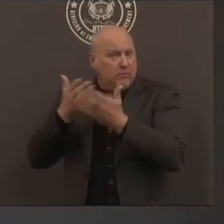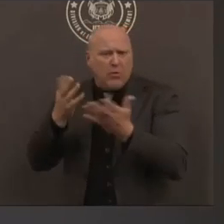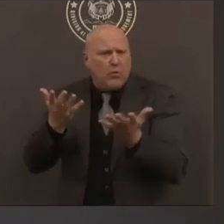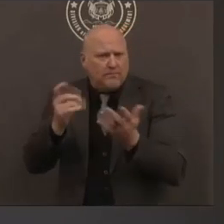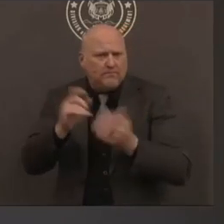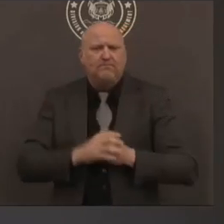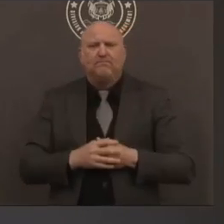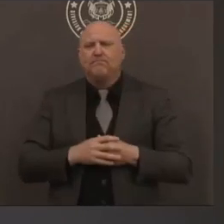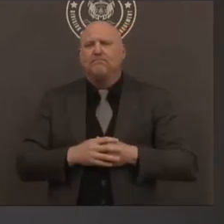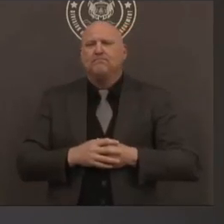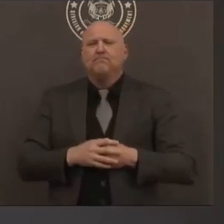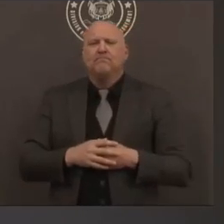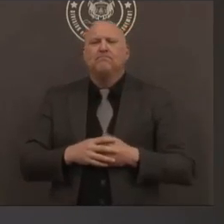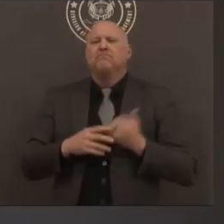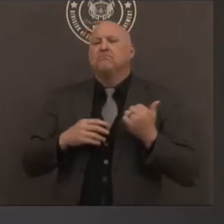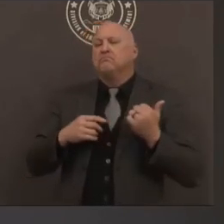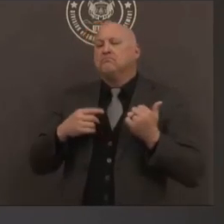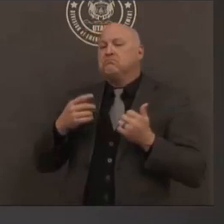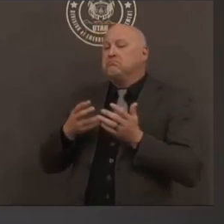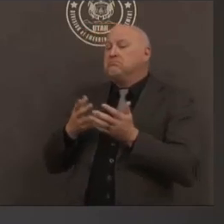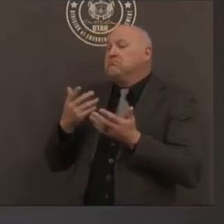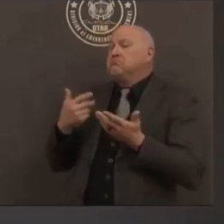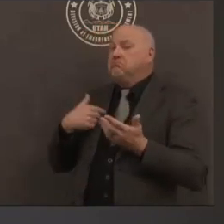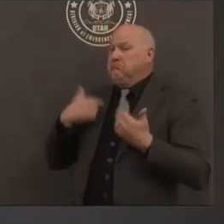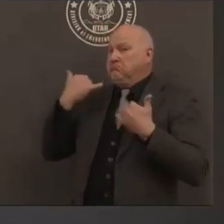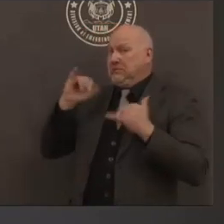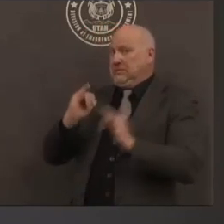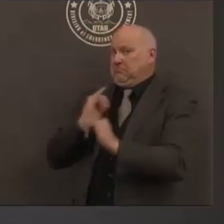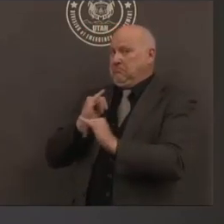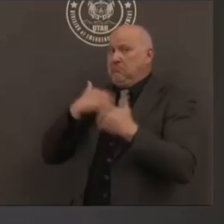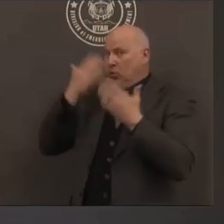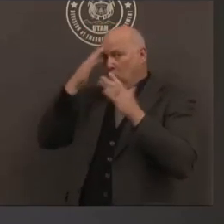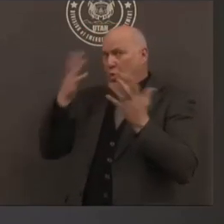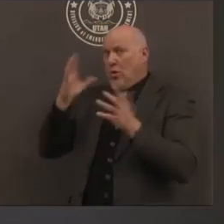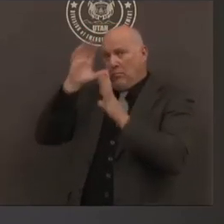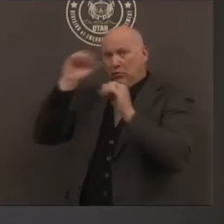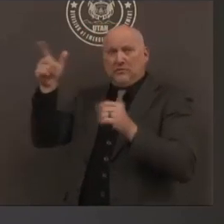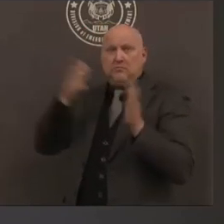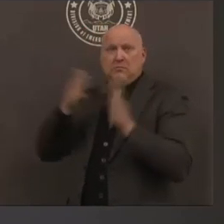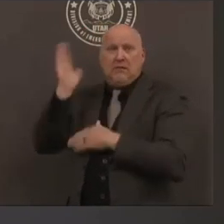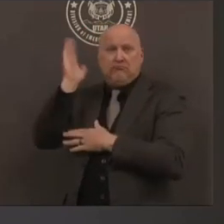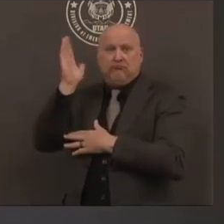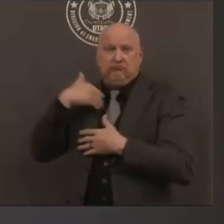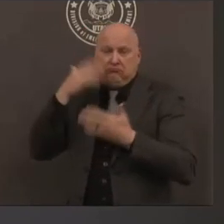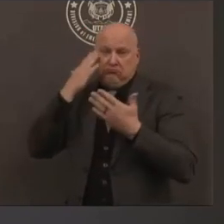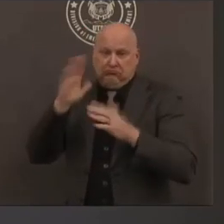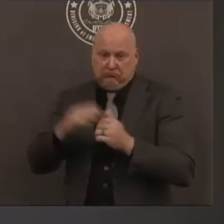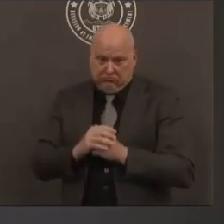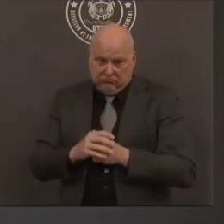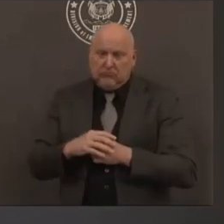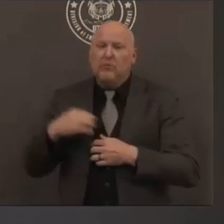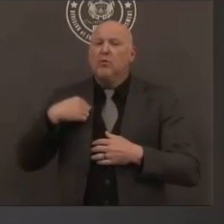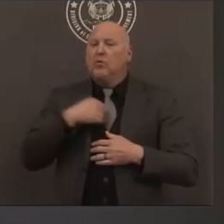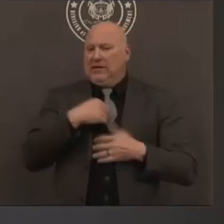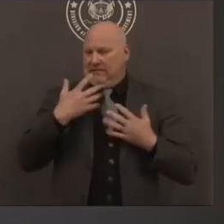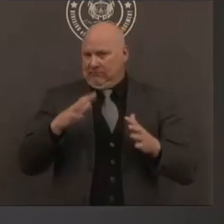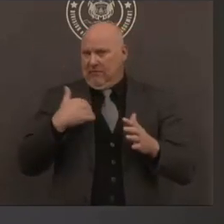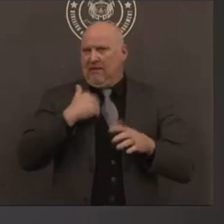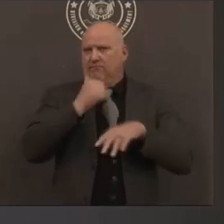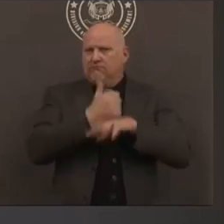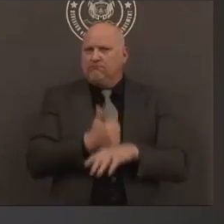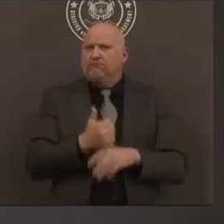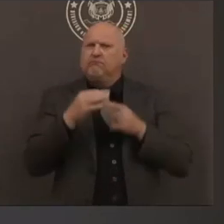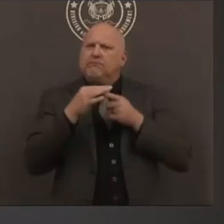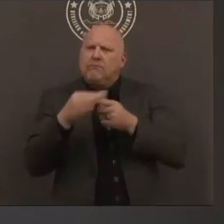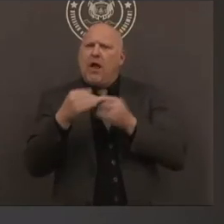exactly what those guidelines are going to be um i want you guys to know that we are developing utah-specific guidelines based on metrics and the